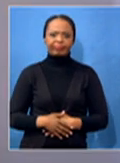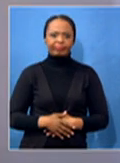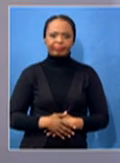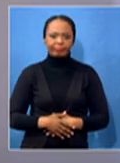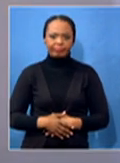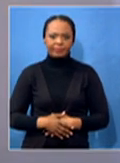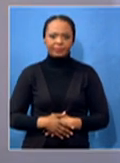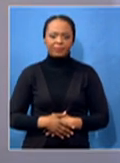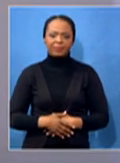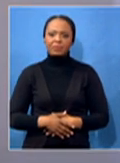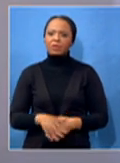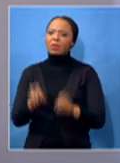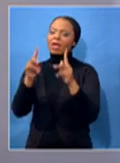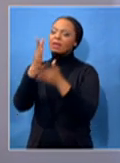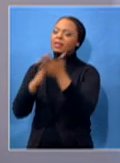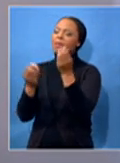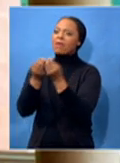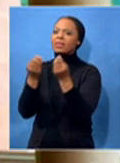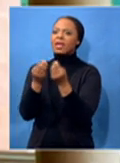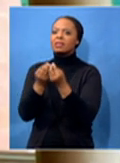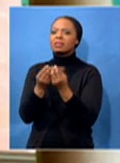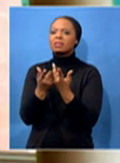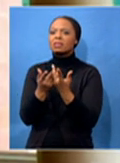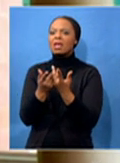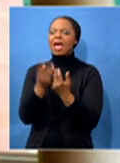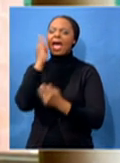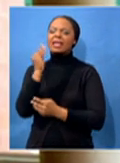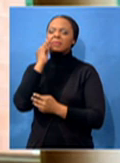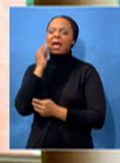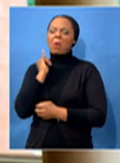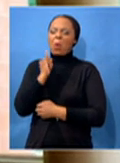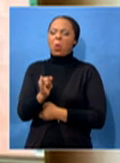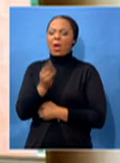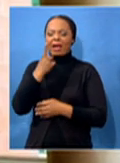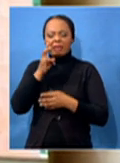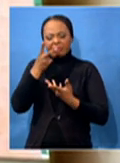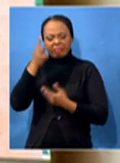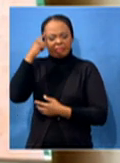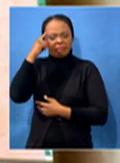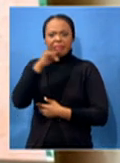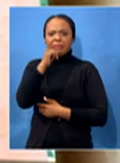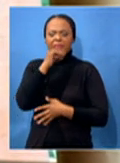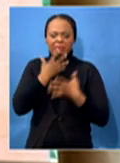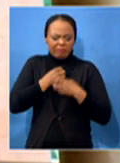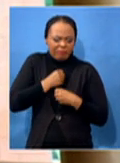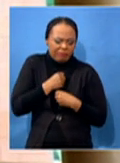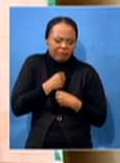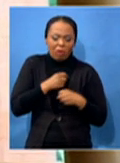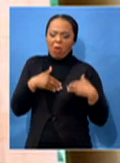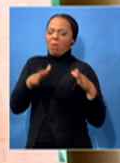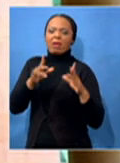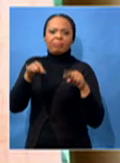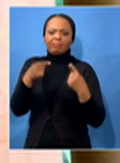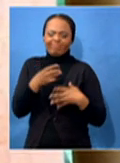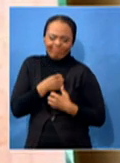What are some of those things that you had to swallow? Do you think about them? You know, if I can be just very clear with you,